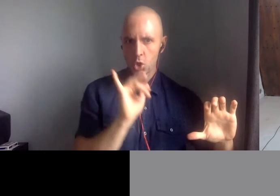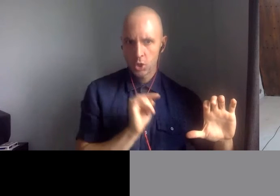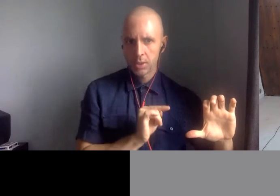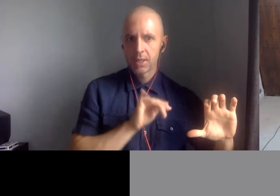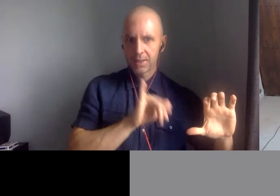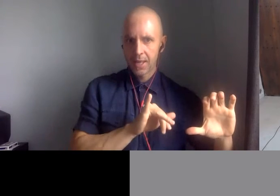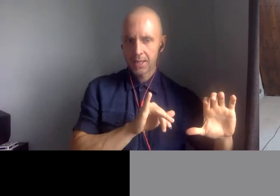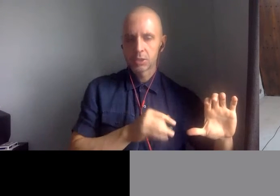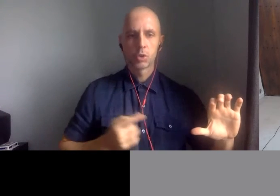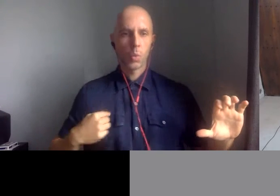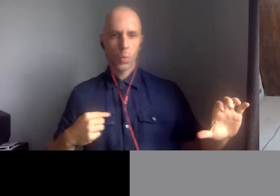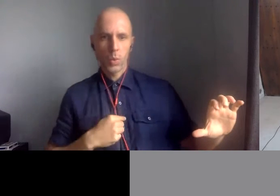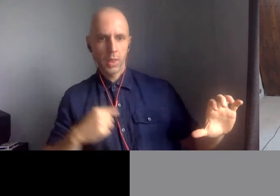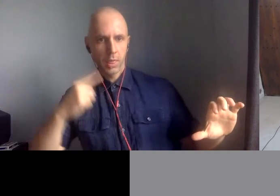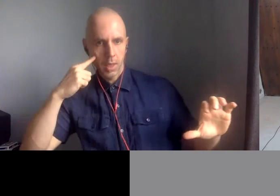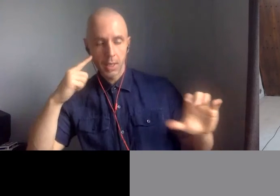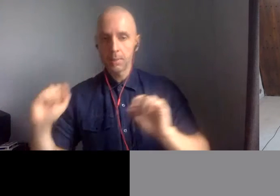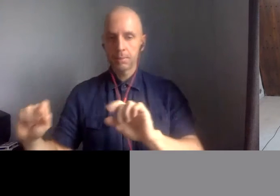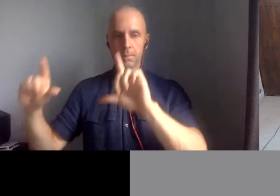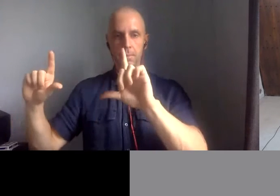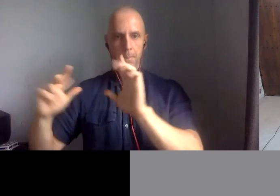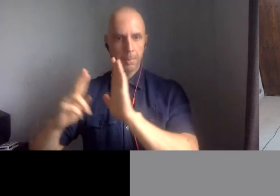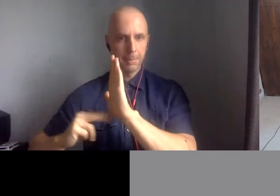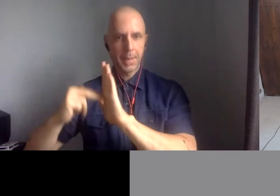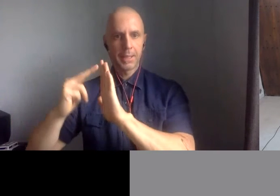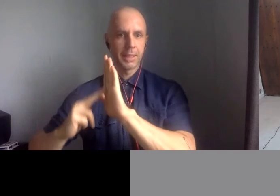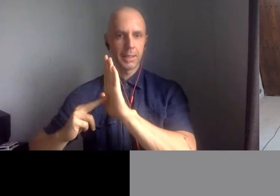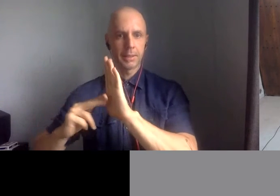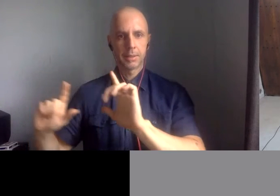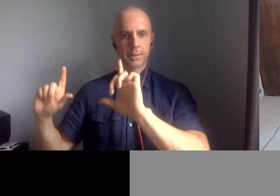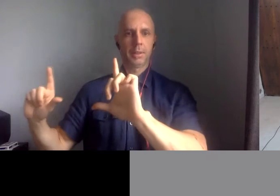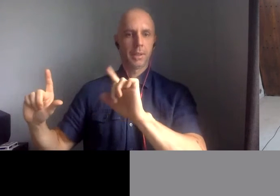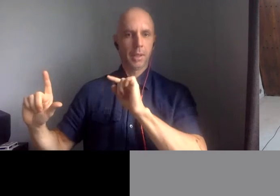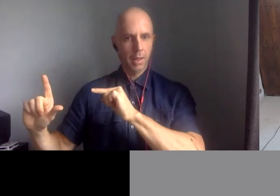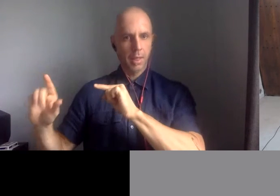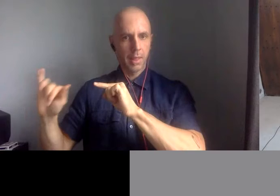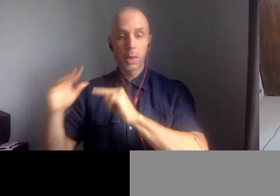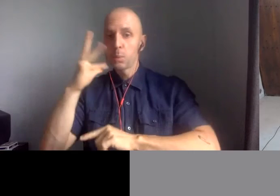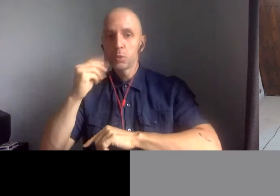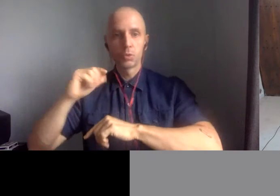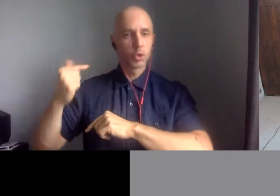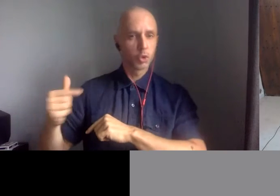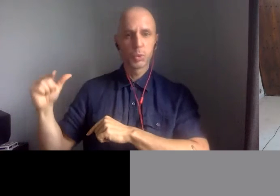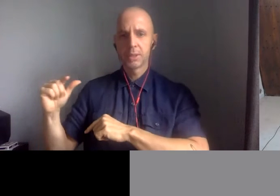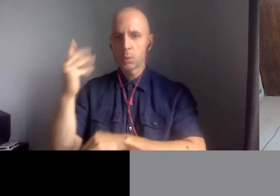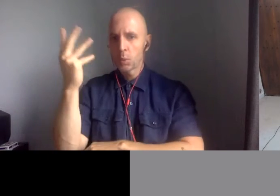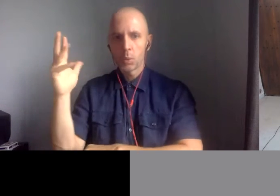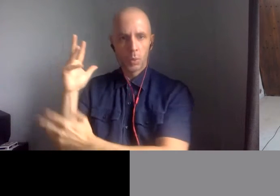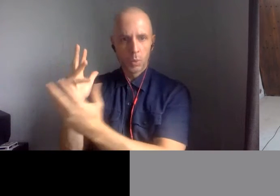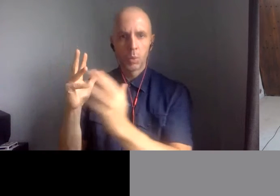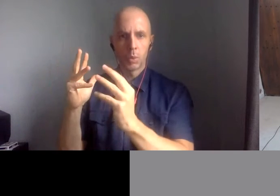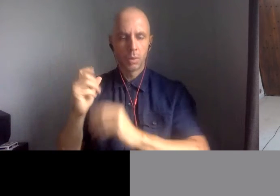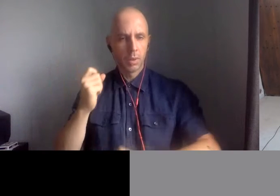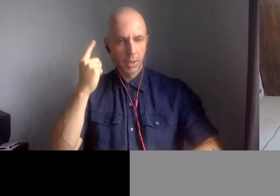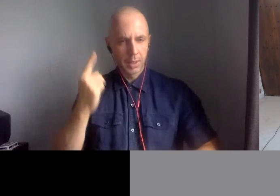duality between England being an industrialized and industrializing nation of big